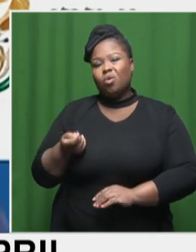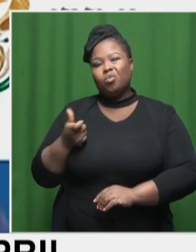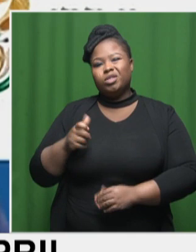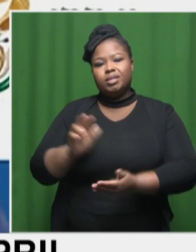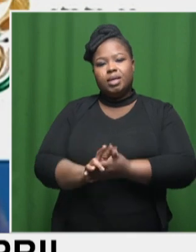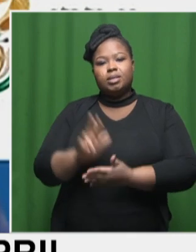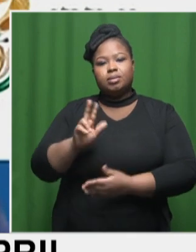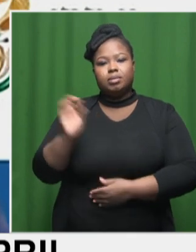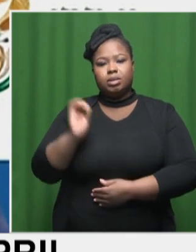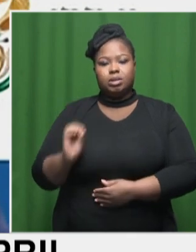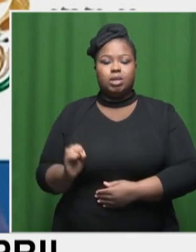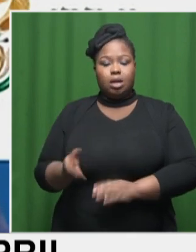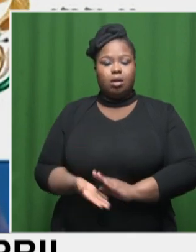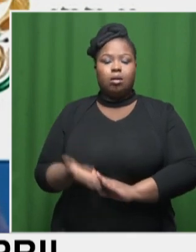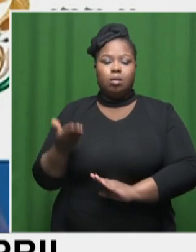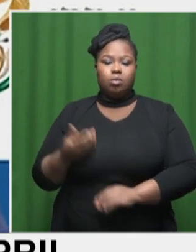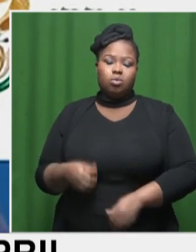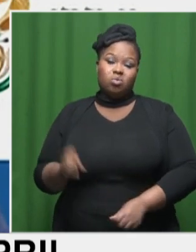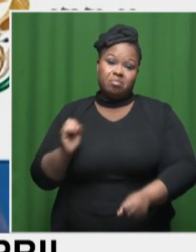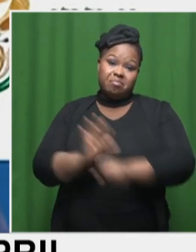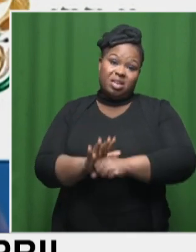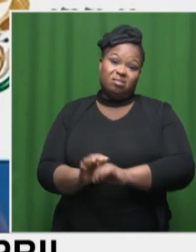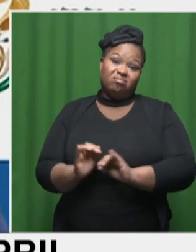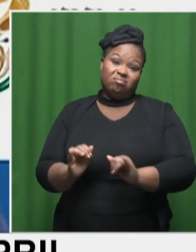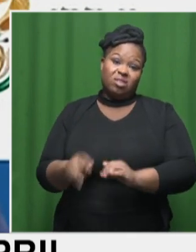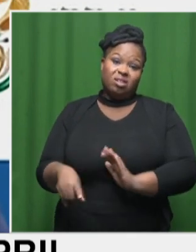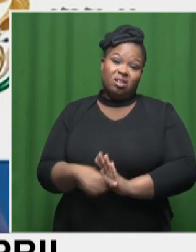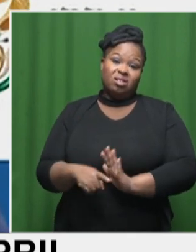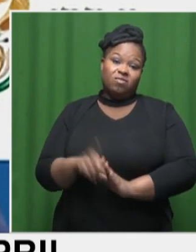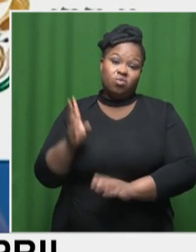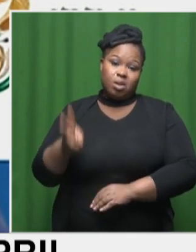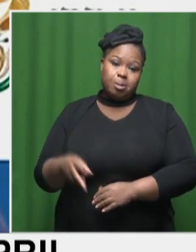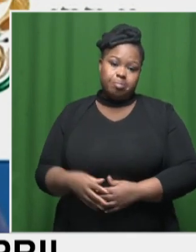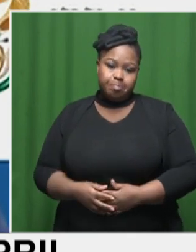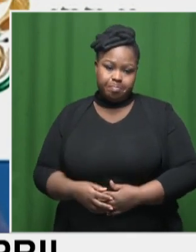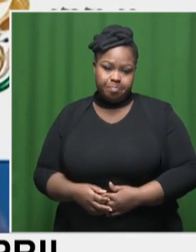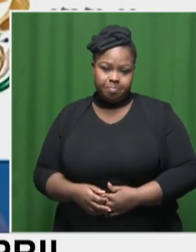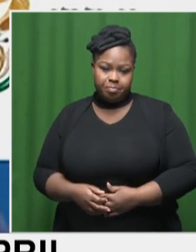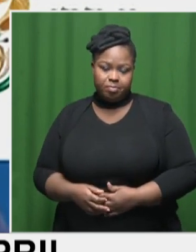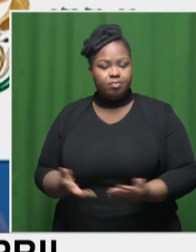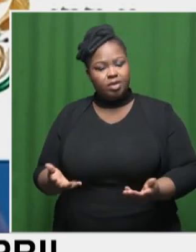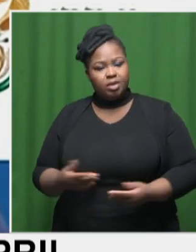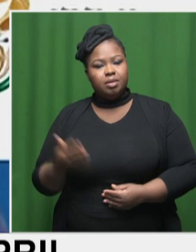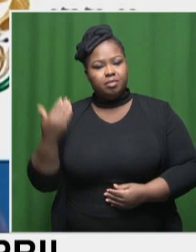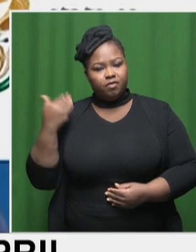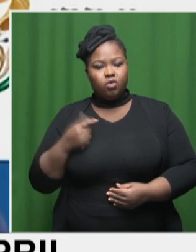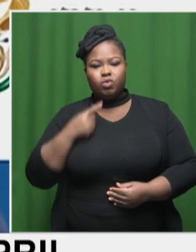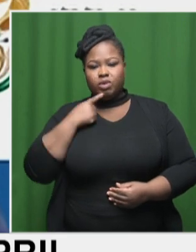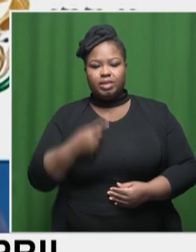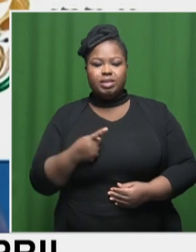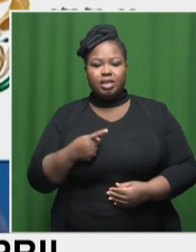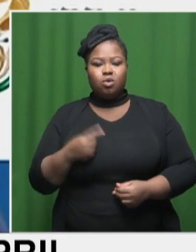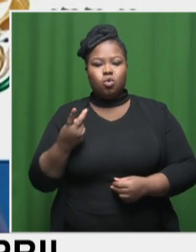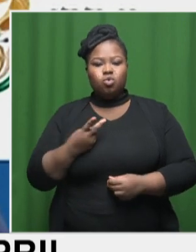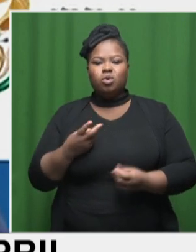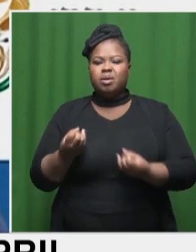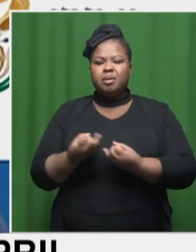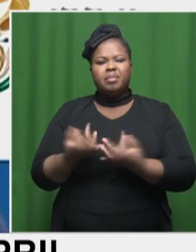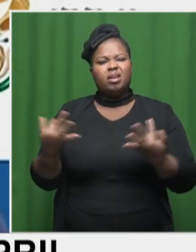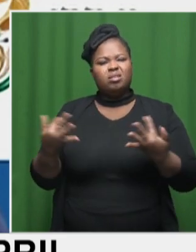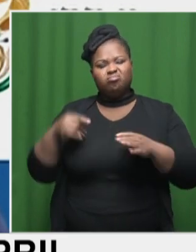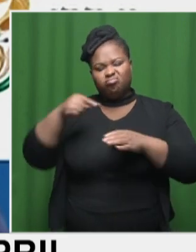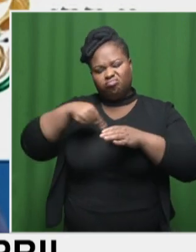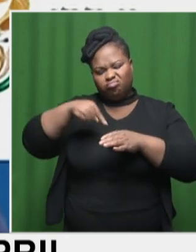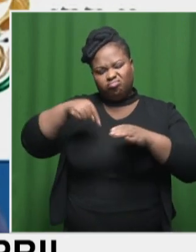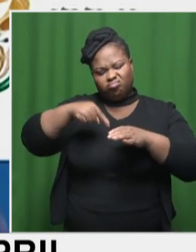18%. So, that will certainly have a big upward impact on the rate of inflation. You mentioned the miscellaneous category that's mainly comprised